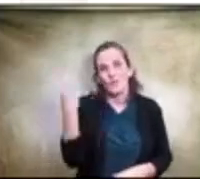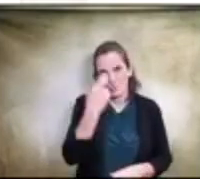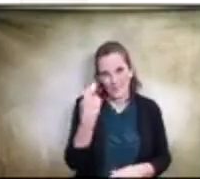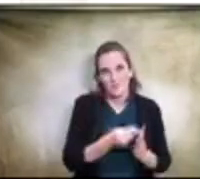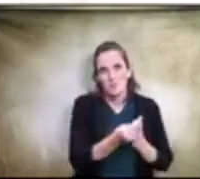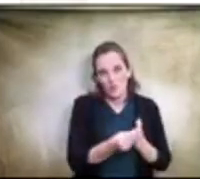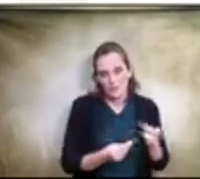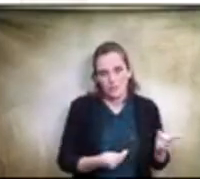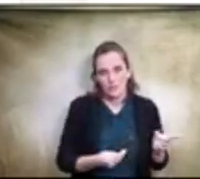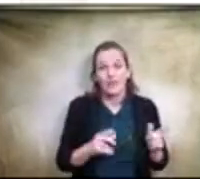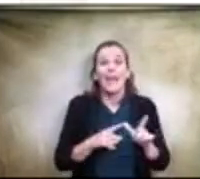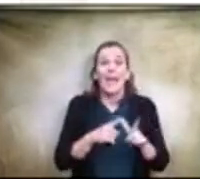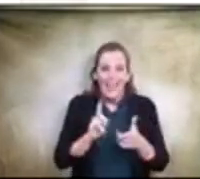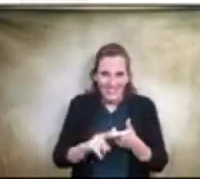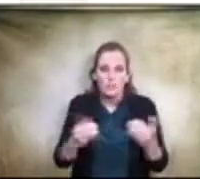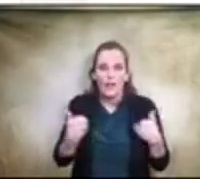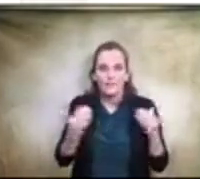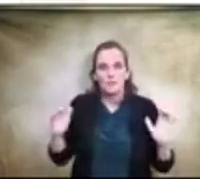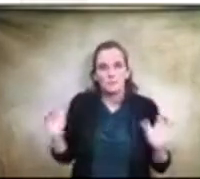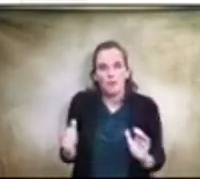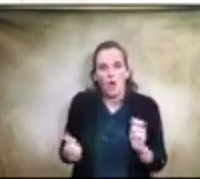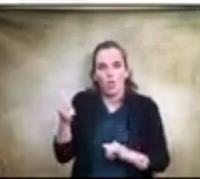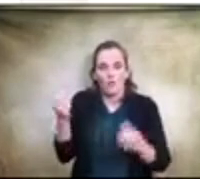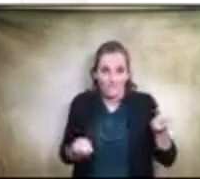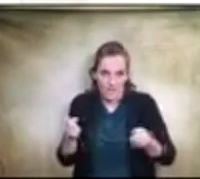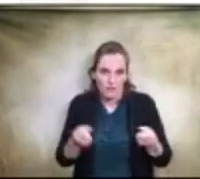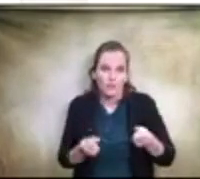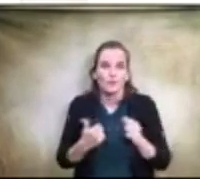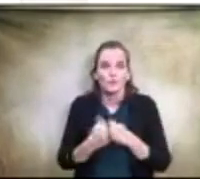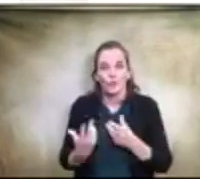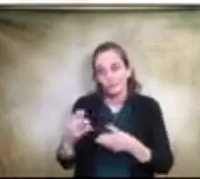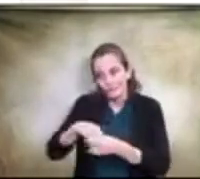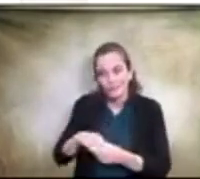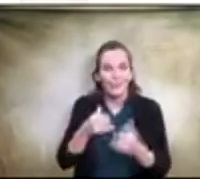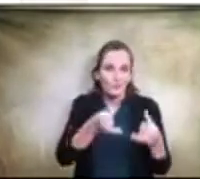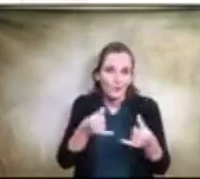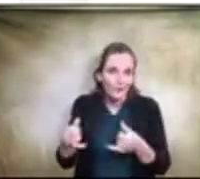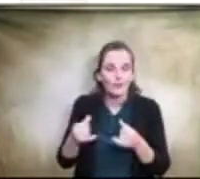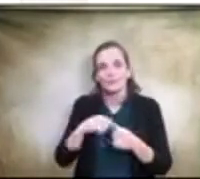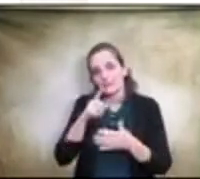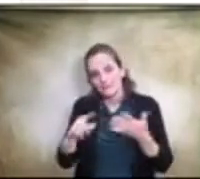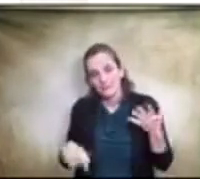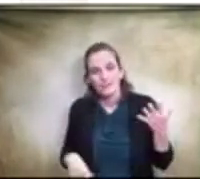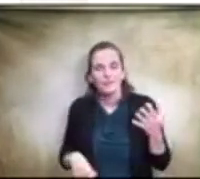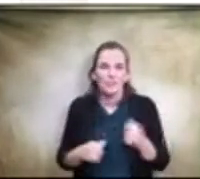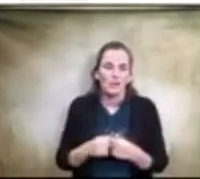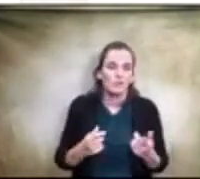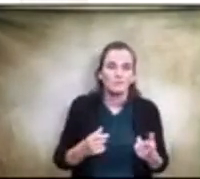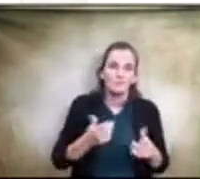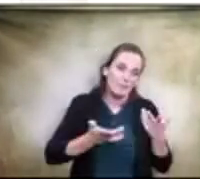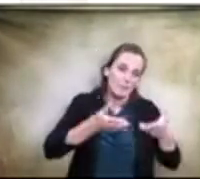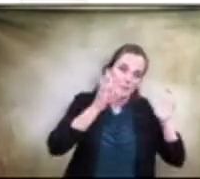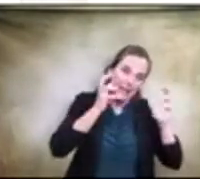have some smaller vehicles that your cheerleaders and and if there were kind of one-offs like you said basketball that could